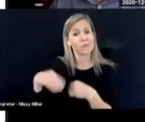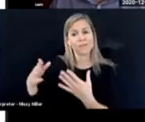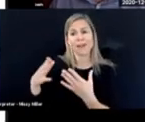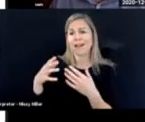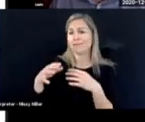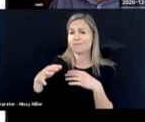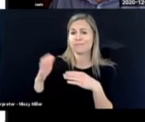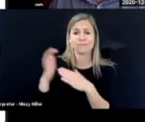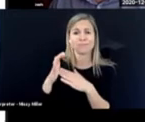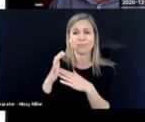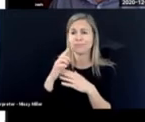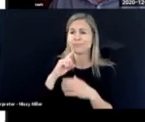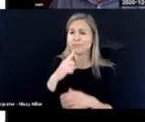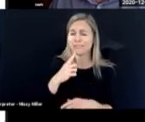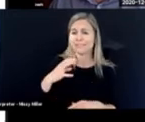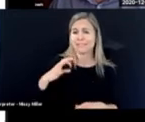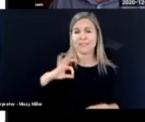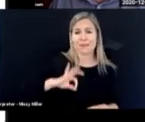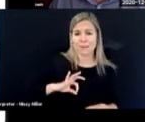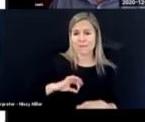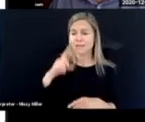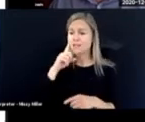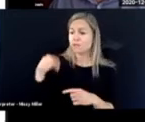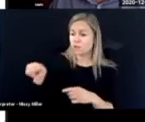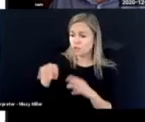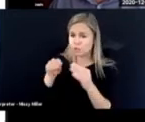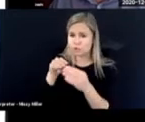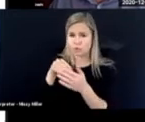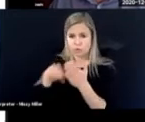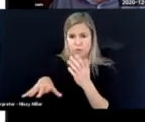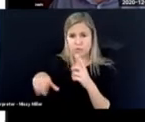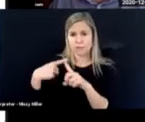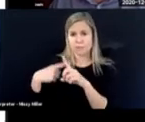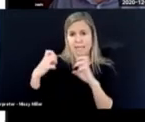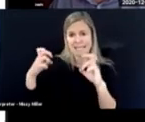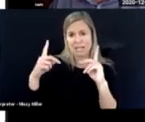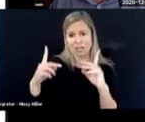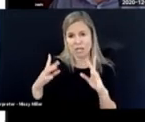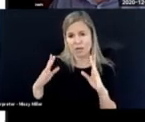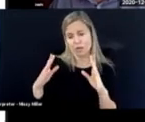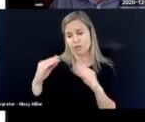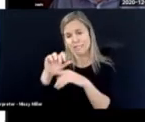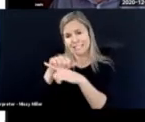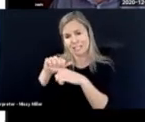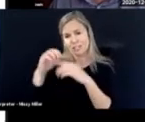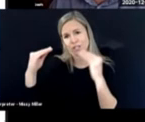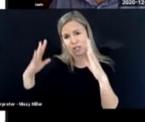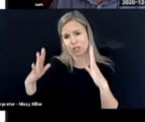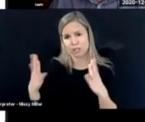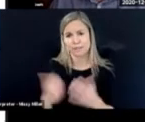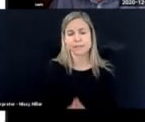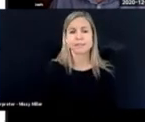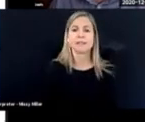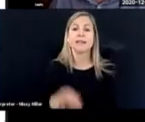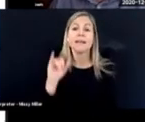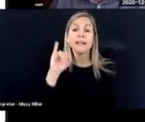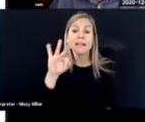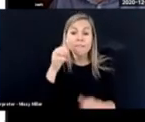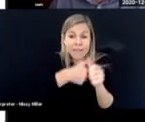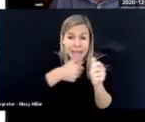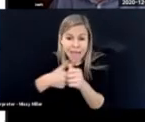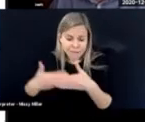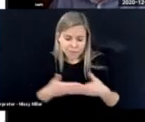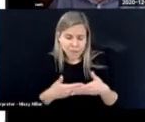offers significant benefits to all students and to all educators. And believe me, if